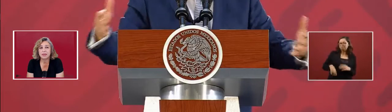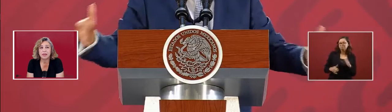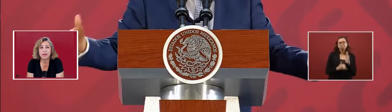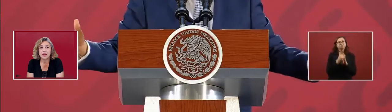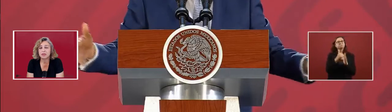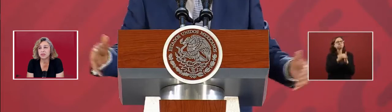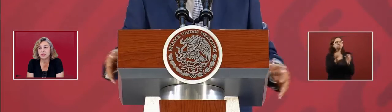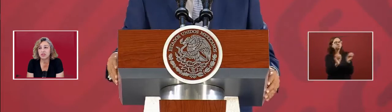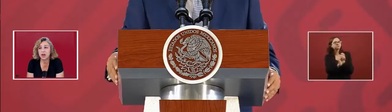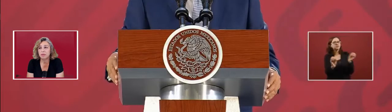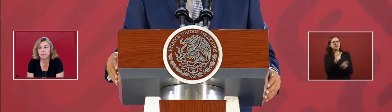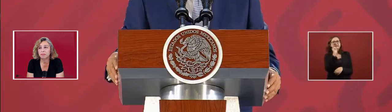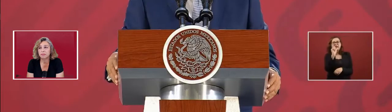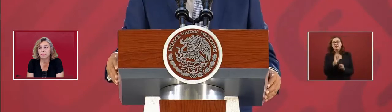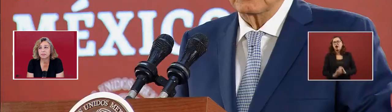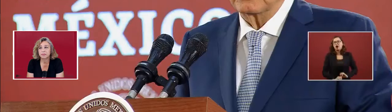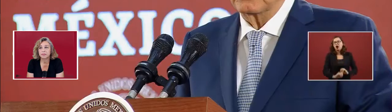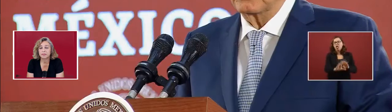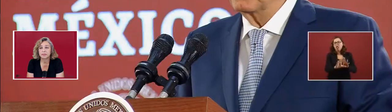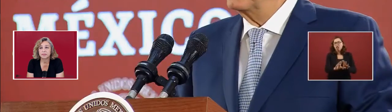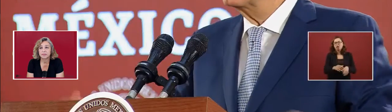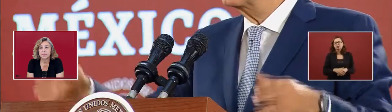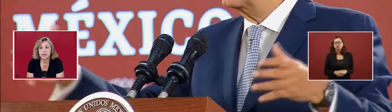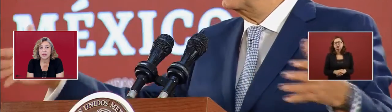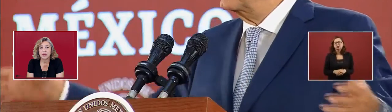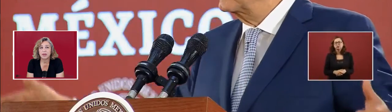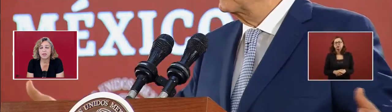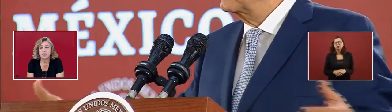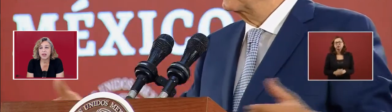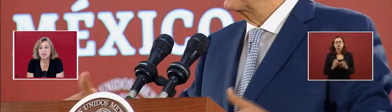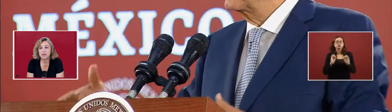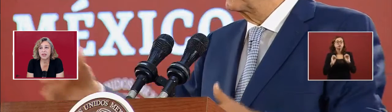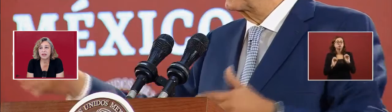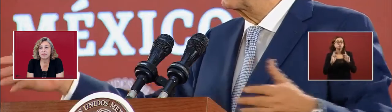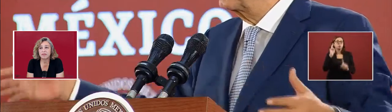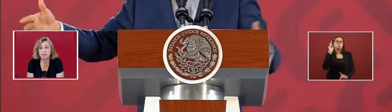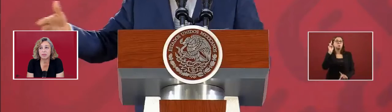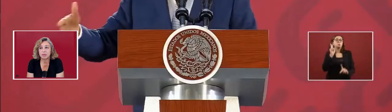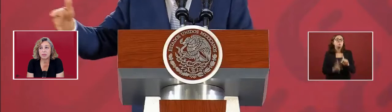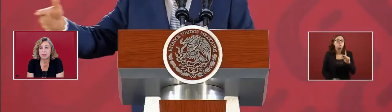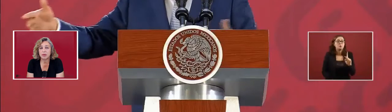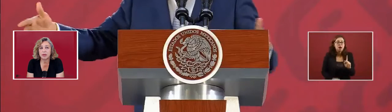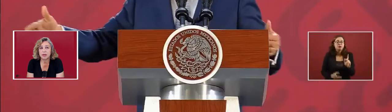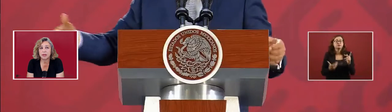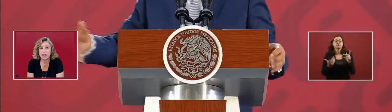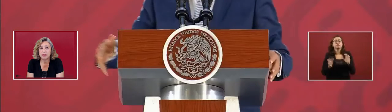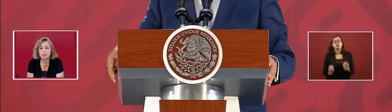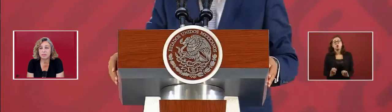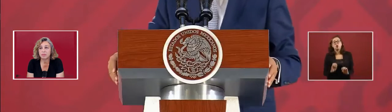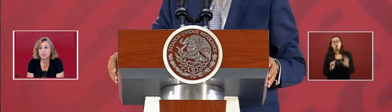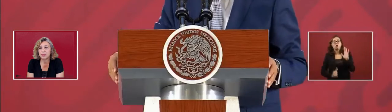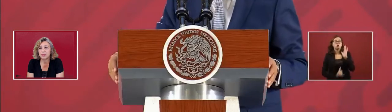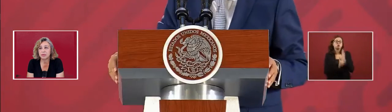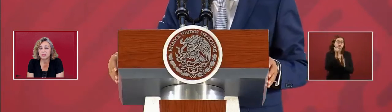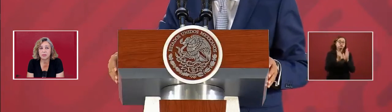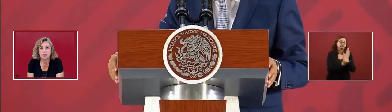money and then they don't do the job. Or they don't give what they